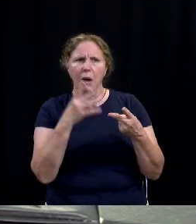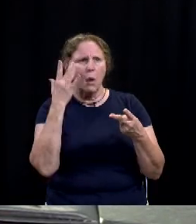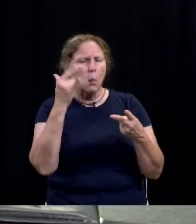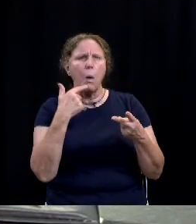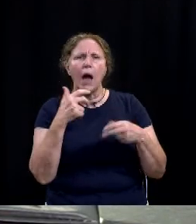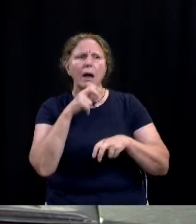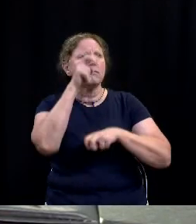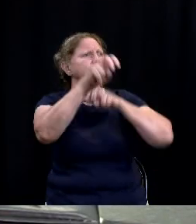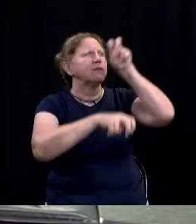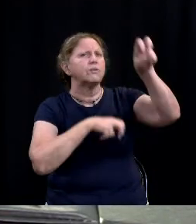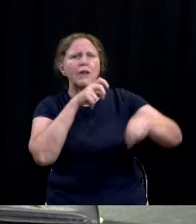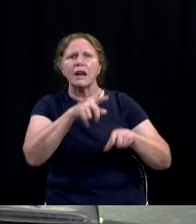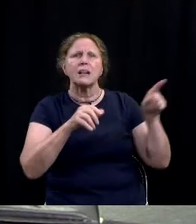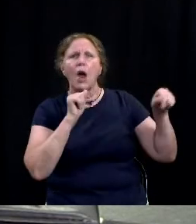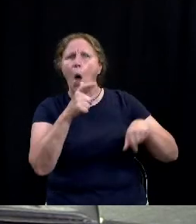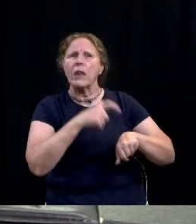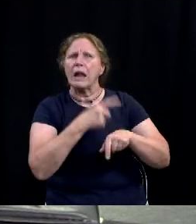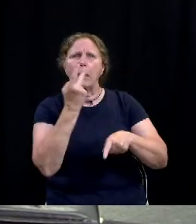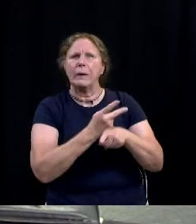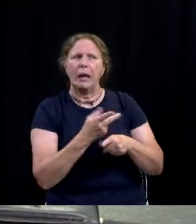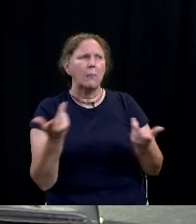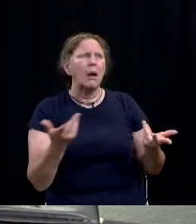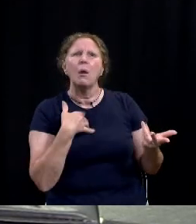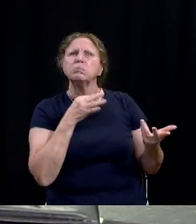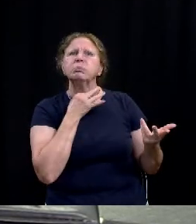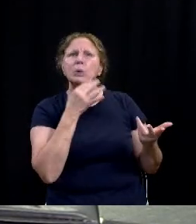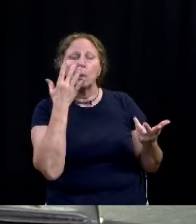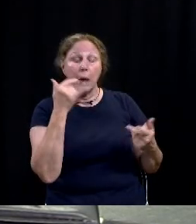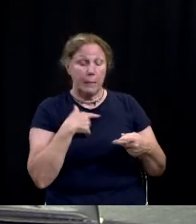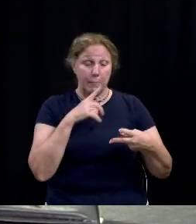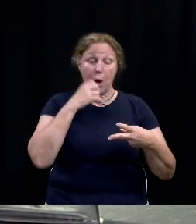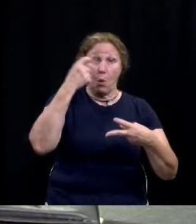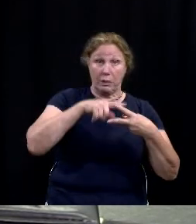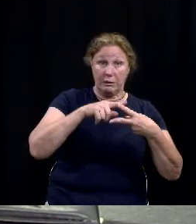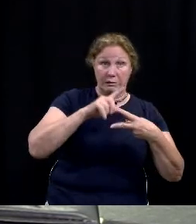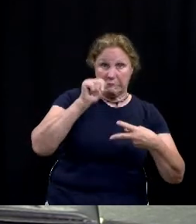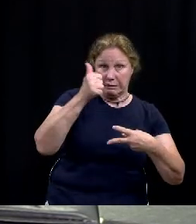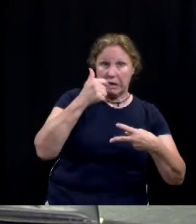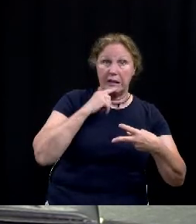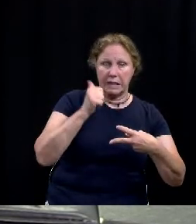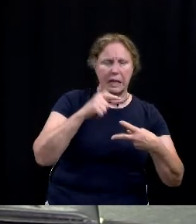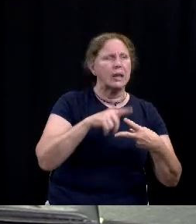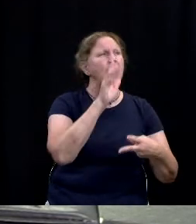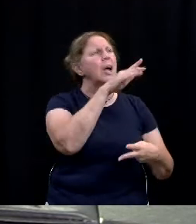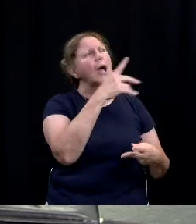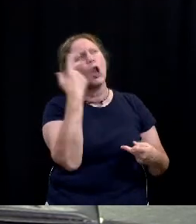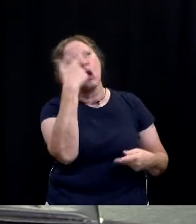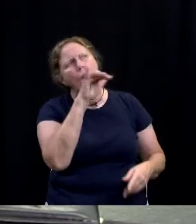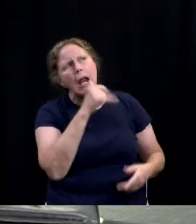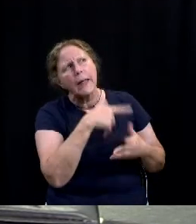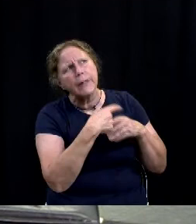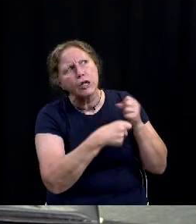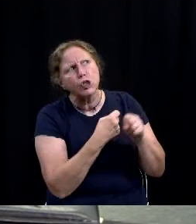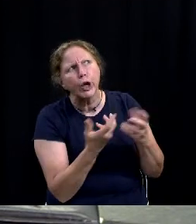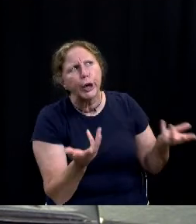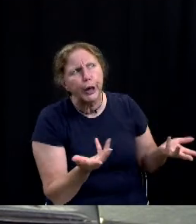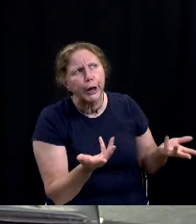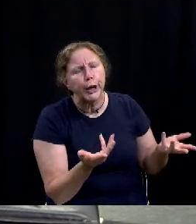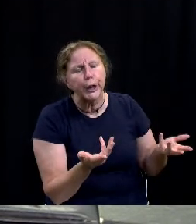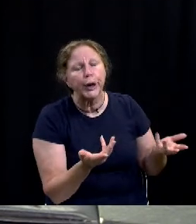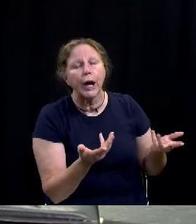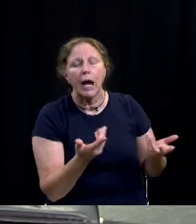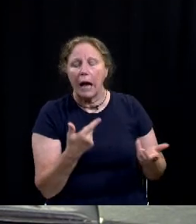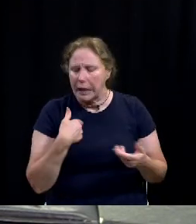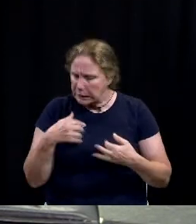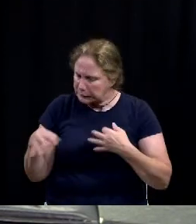wheel in downtown all the time but uh my 10 year old you know he was like well what's it gonna look like this year and you know i started to